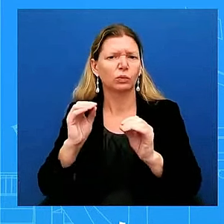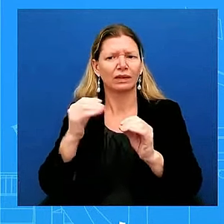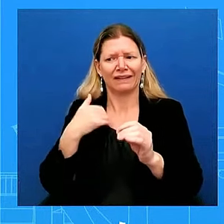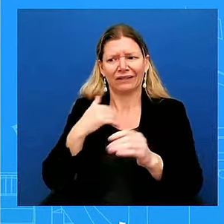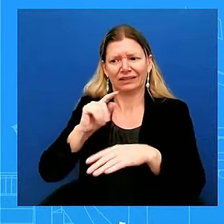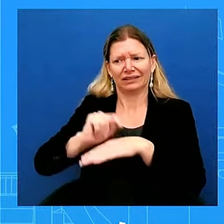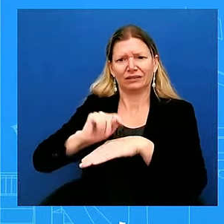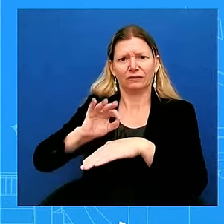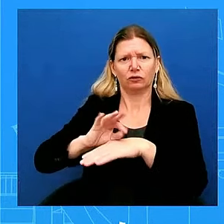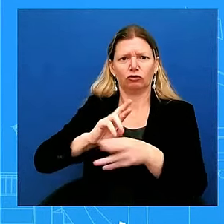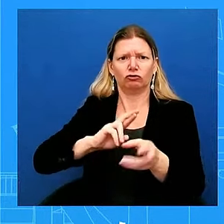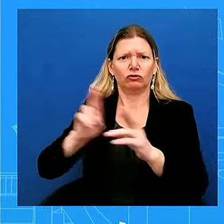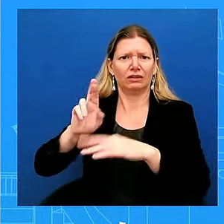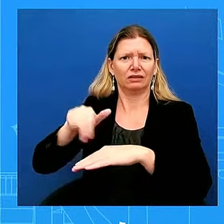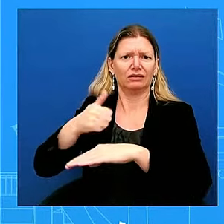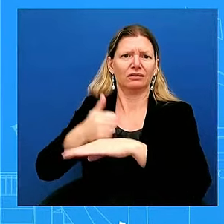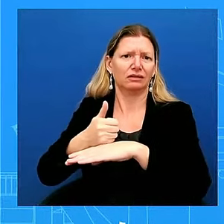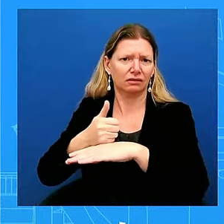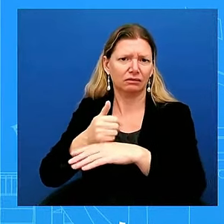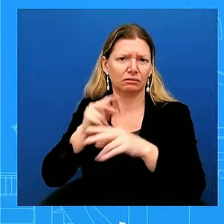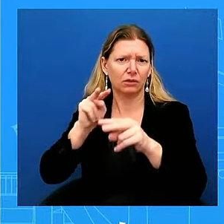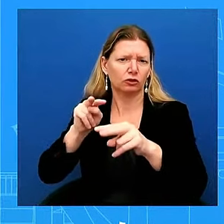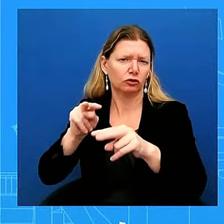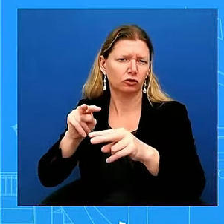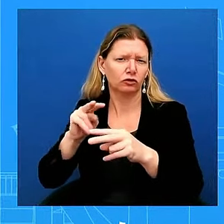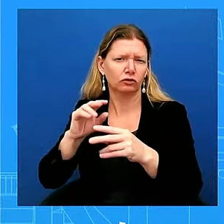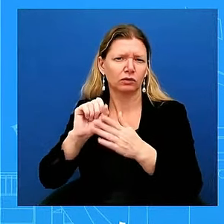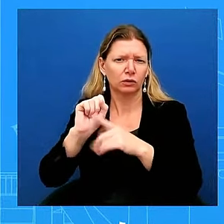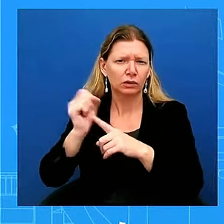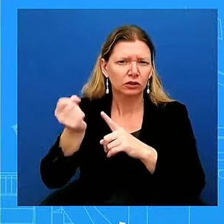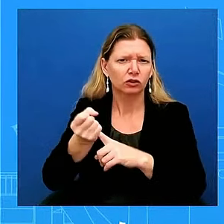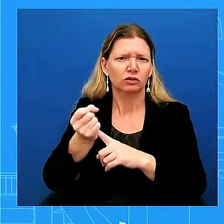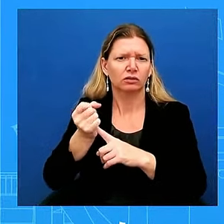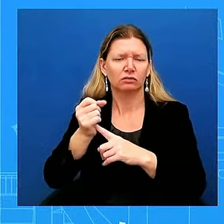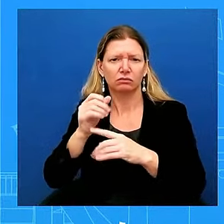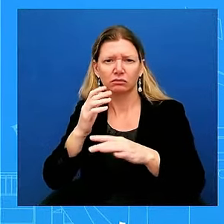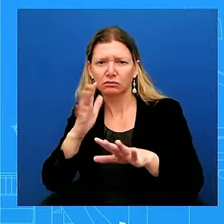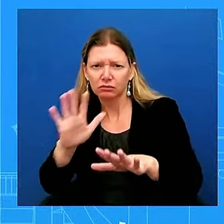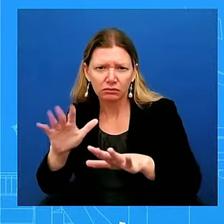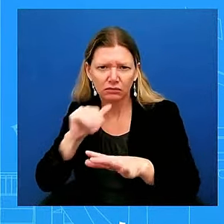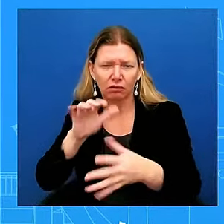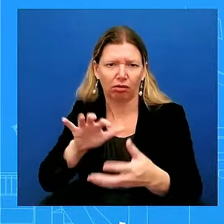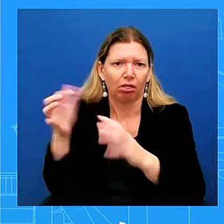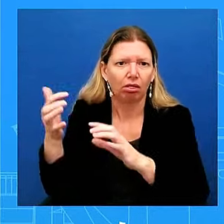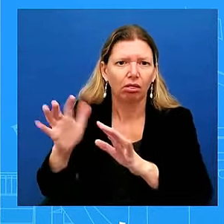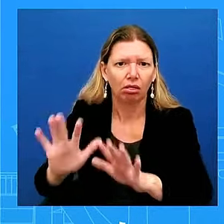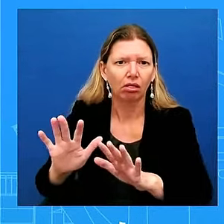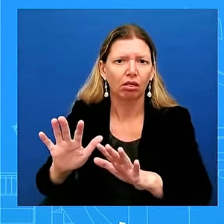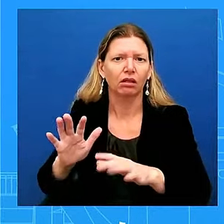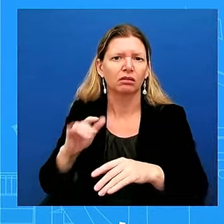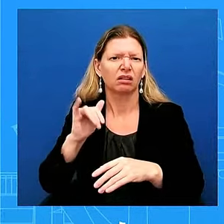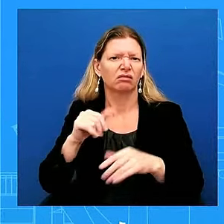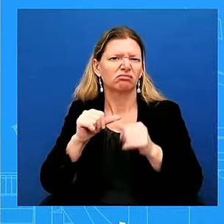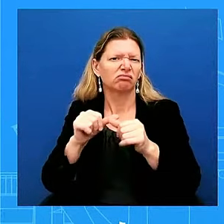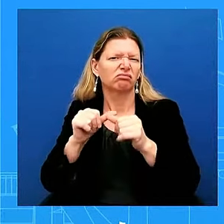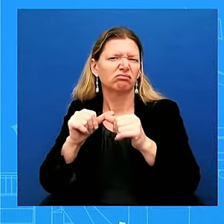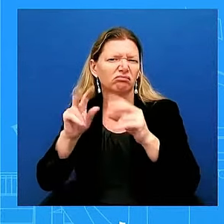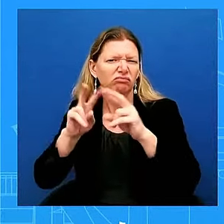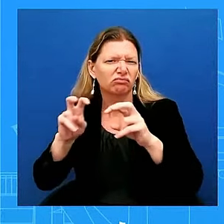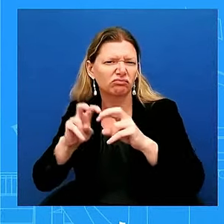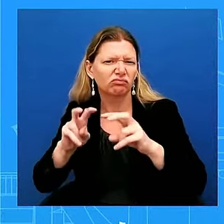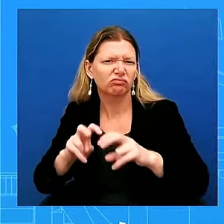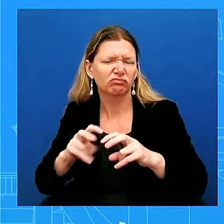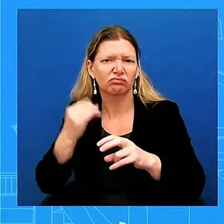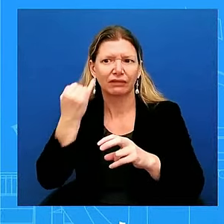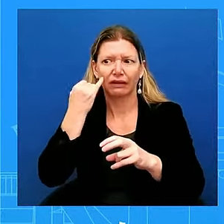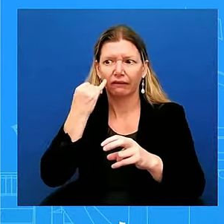put that together to assess the supply chain. And so, they're going to be there to work with any potential disruptions. But I –